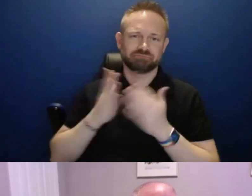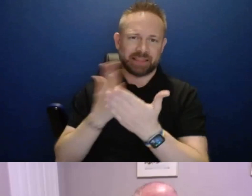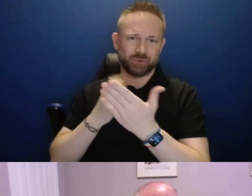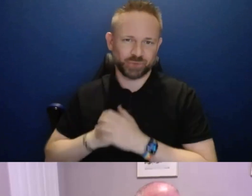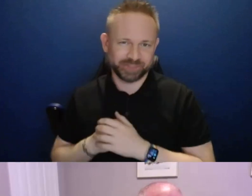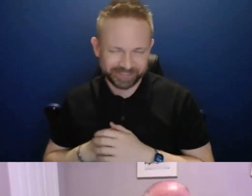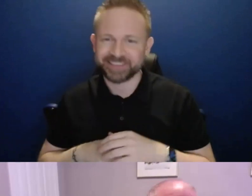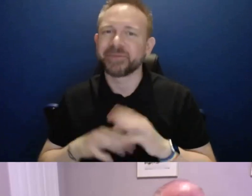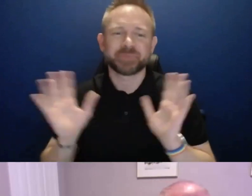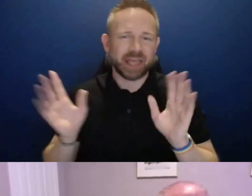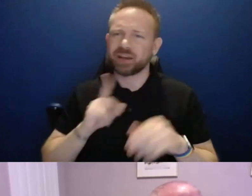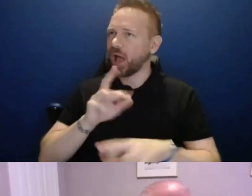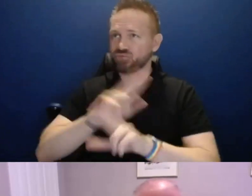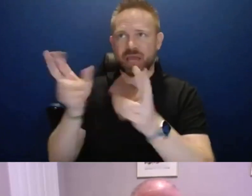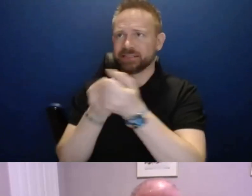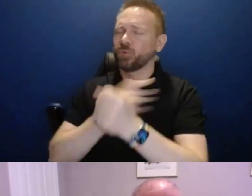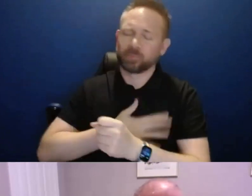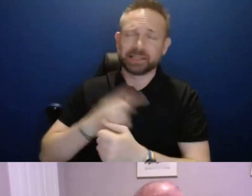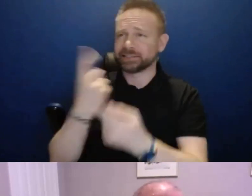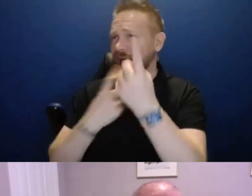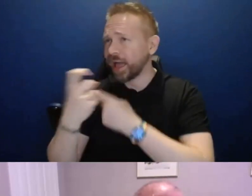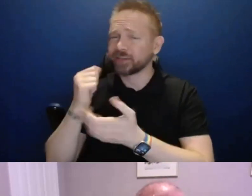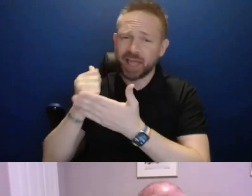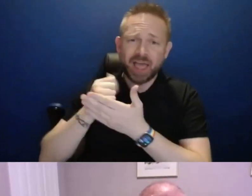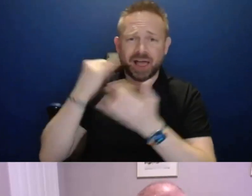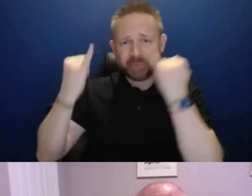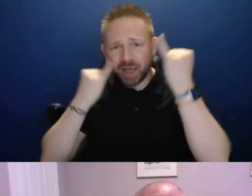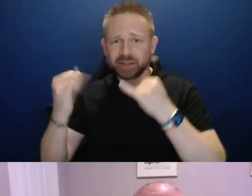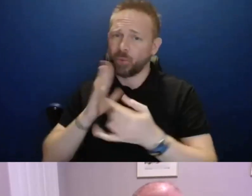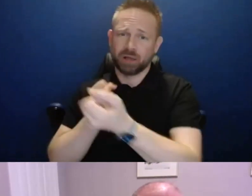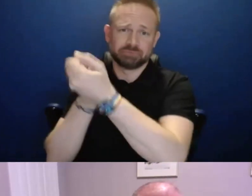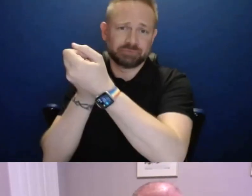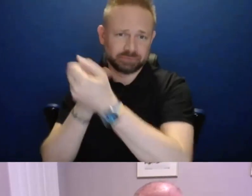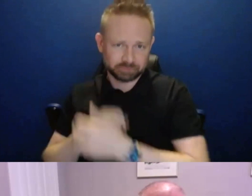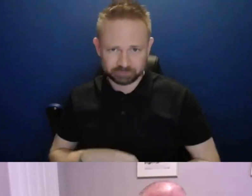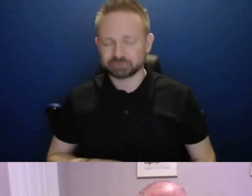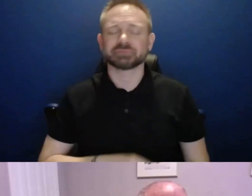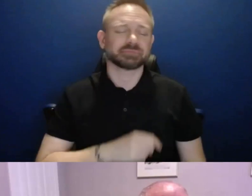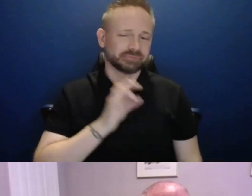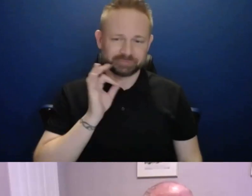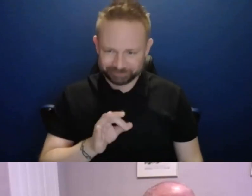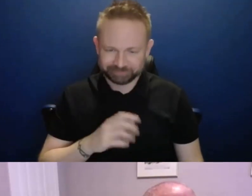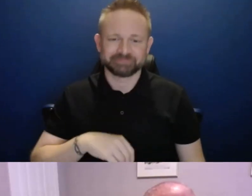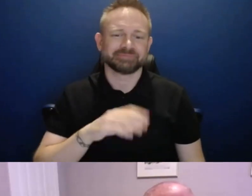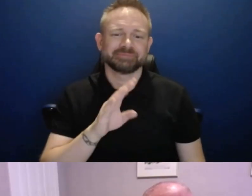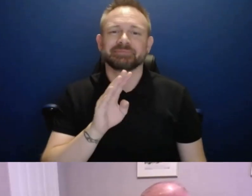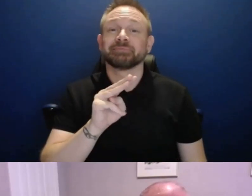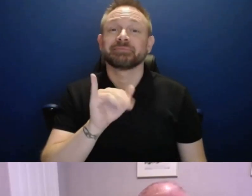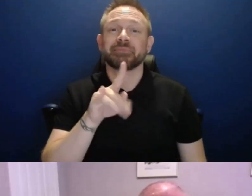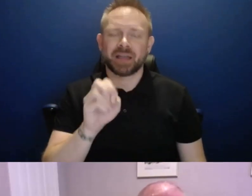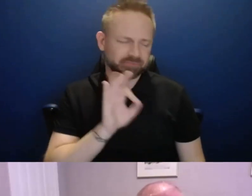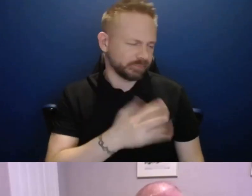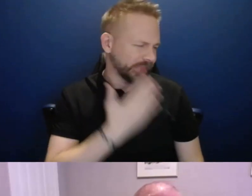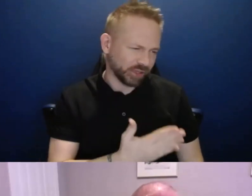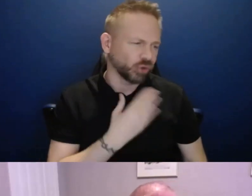support anytime. Please feel free to reach out. Thank you. Absolutely. Well, Kamal, and it absolutely needs that further discussion and